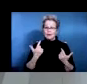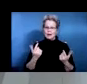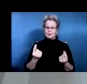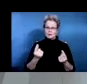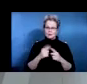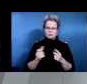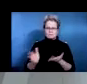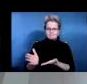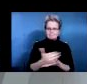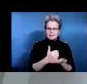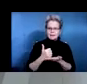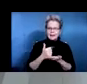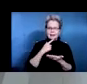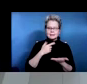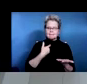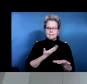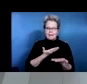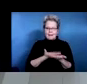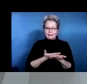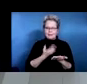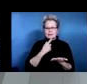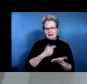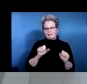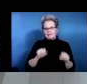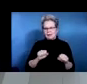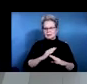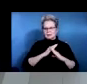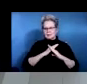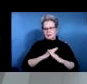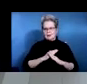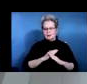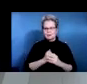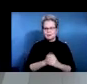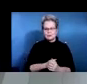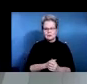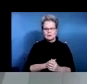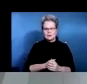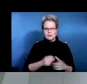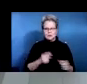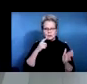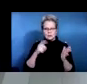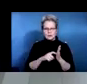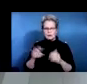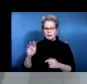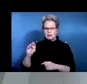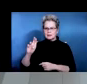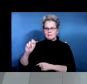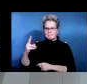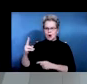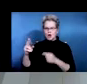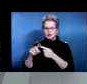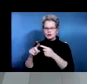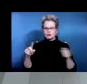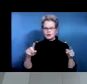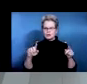potential barriers this person would encounter. So if you can see between, um, March through basically June,